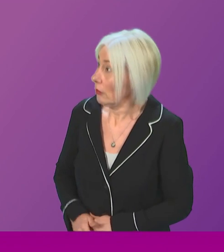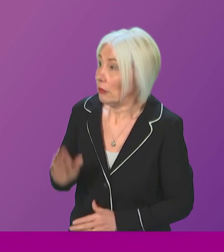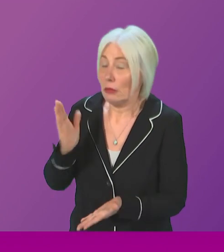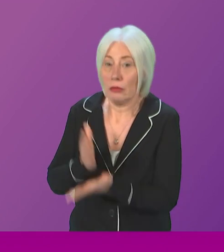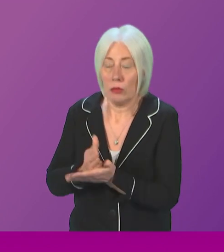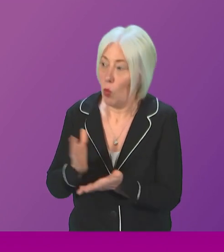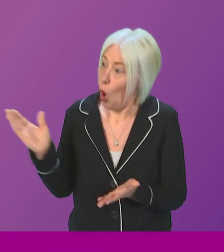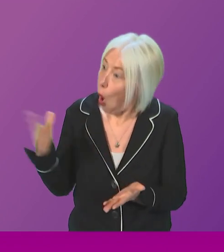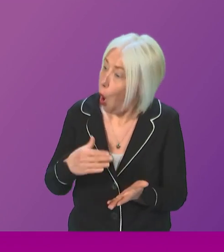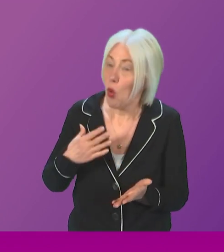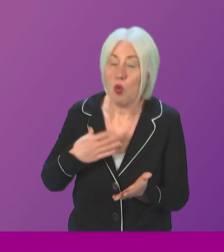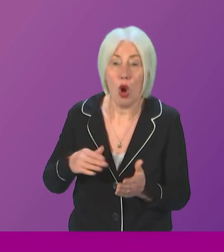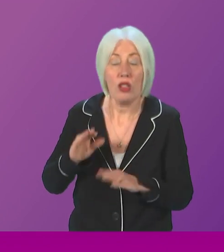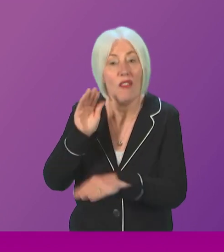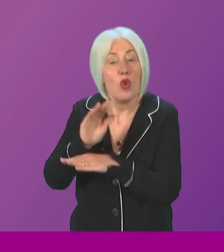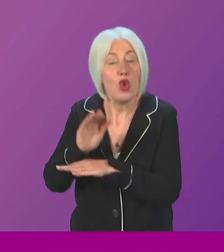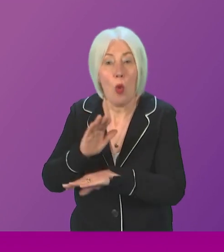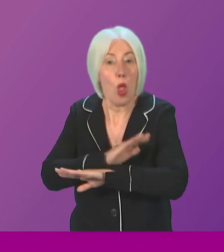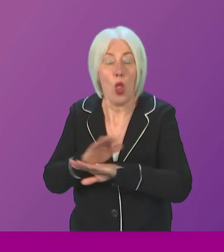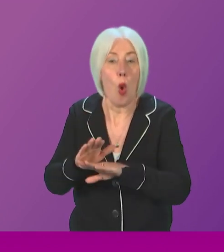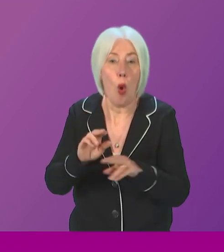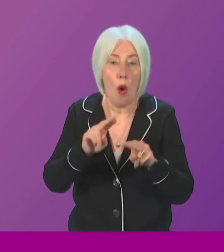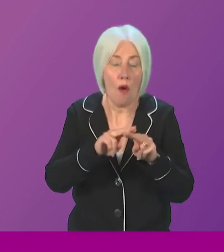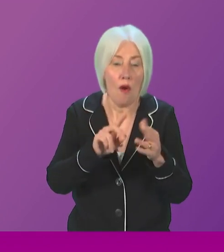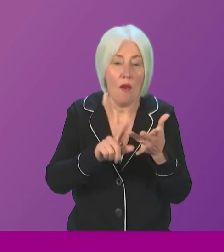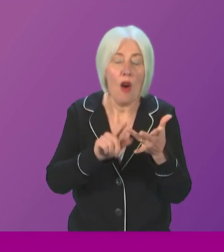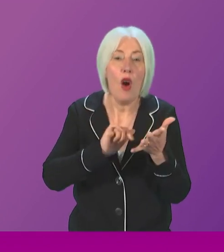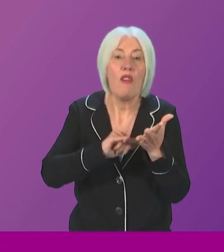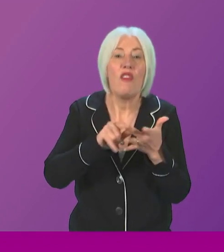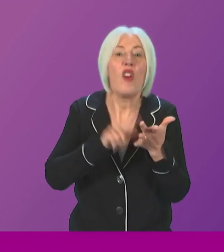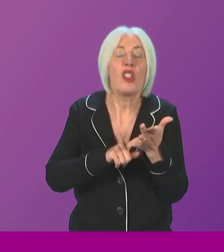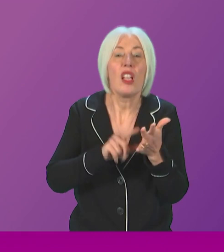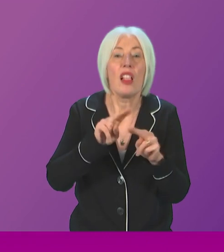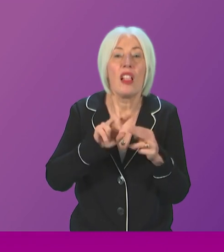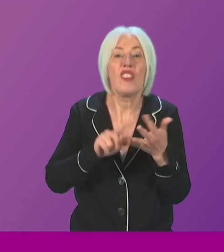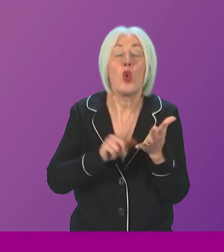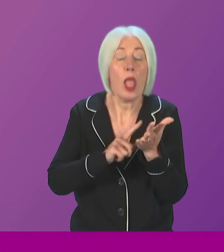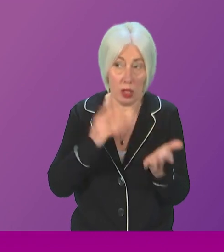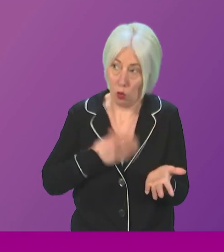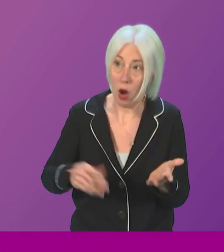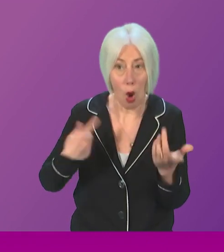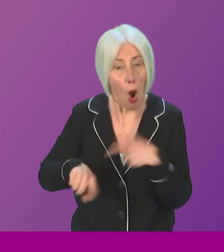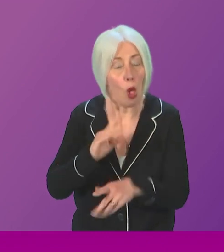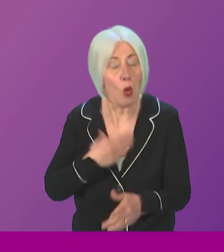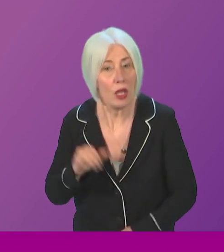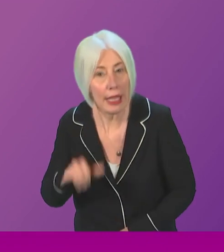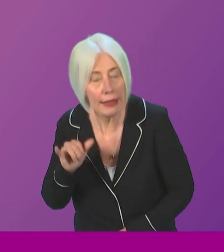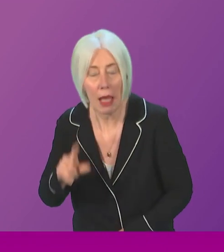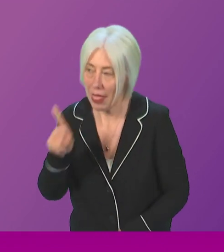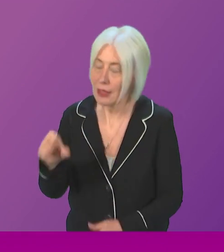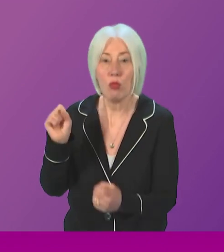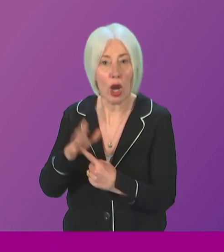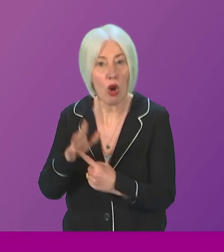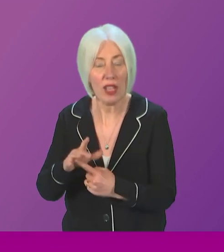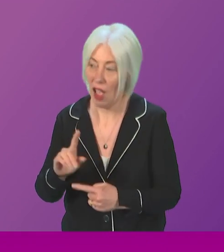fuel-free future and I do agree on that. Delivering on our climate obligations is of course an absolute priority. One of the